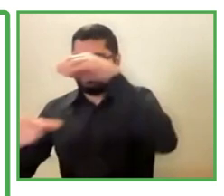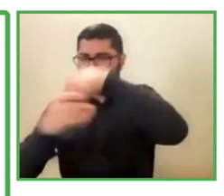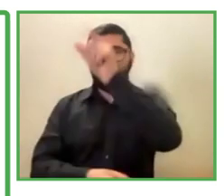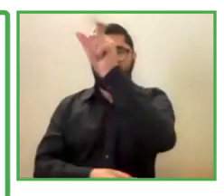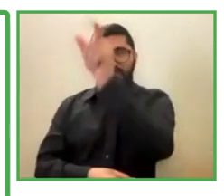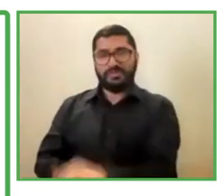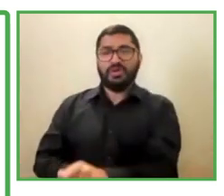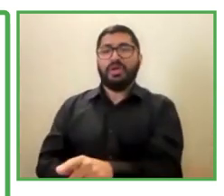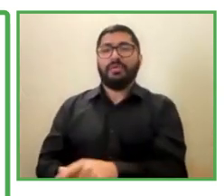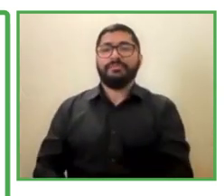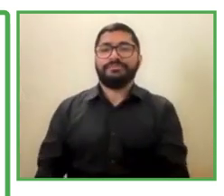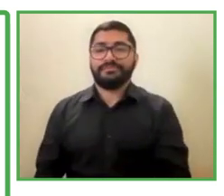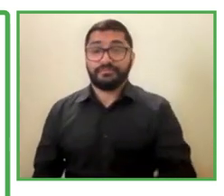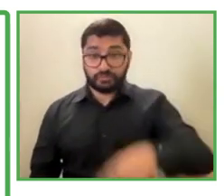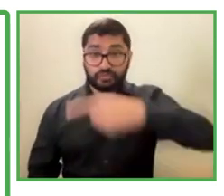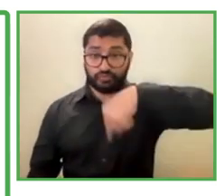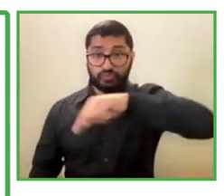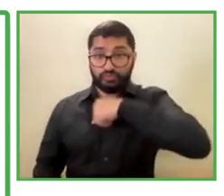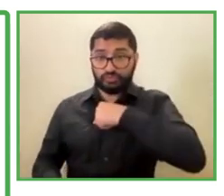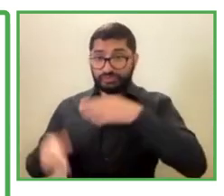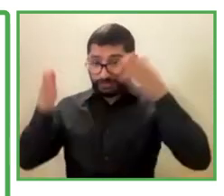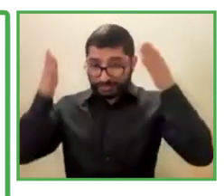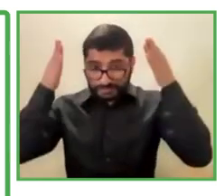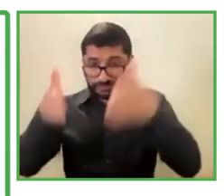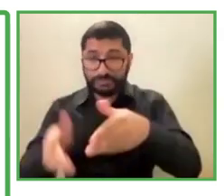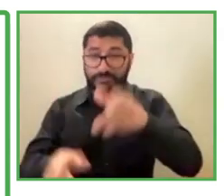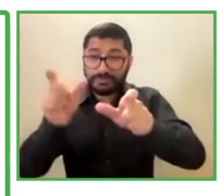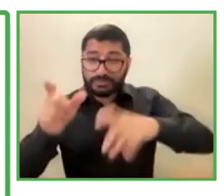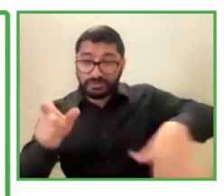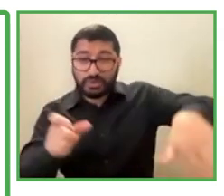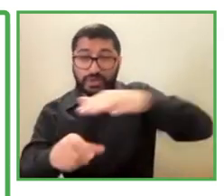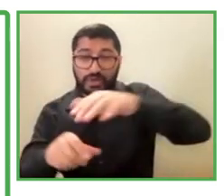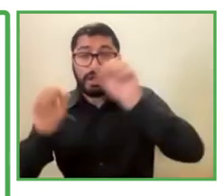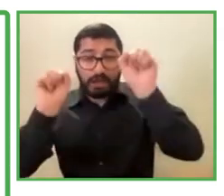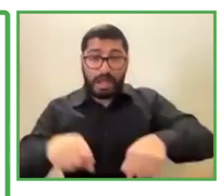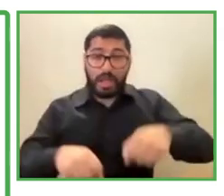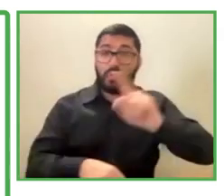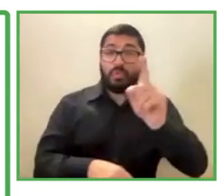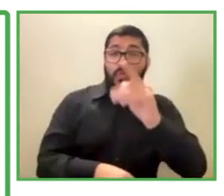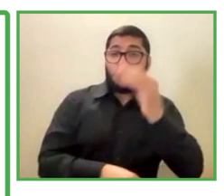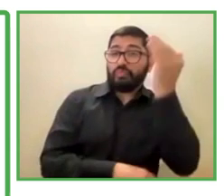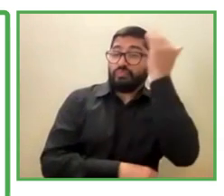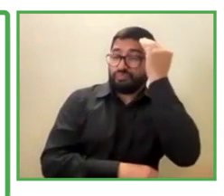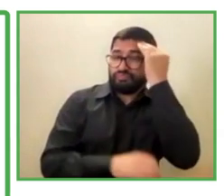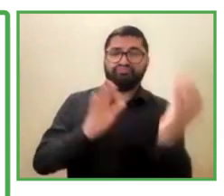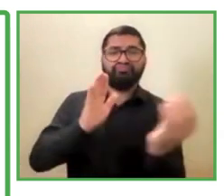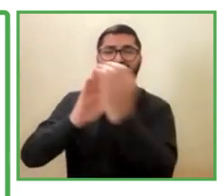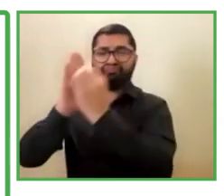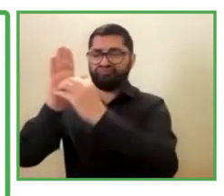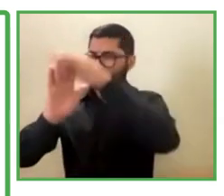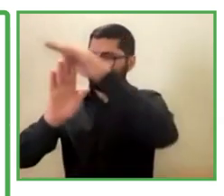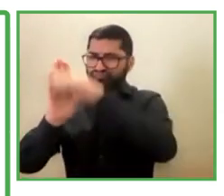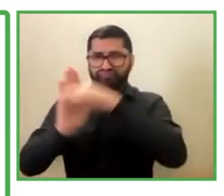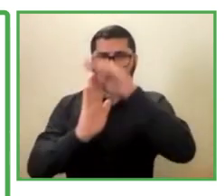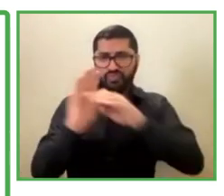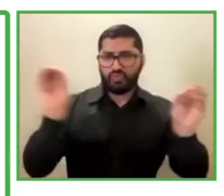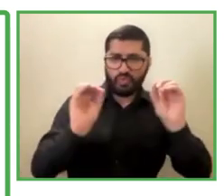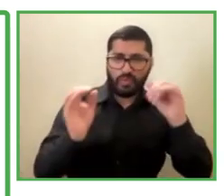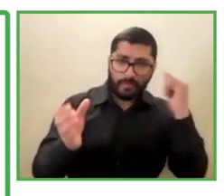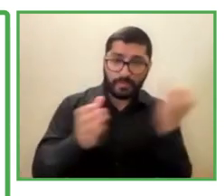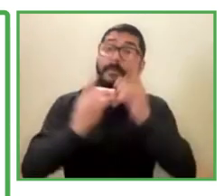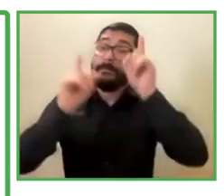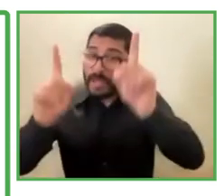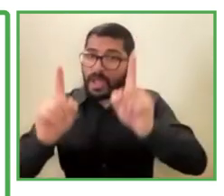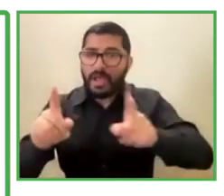aim our work at those people that may be not being part of an inclusion program, but they live with